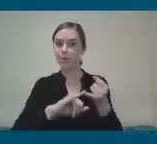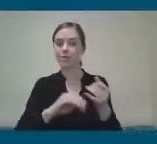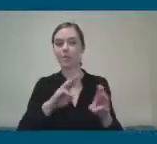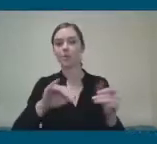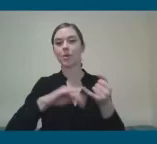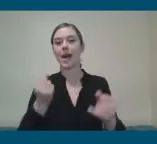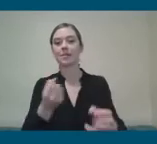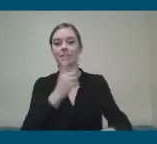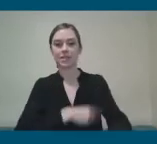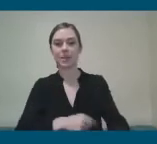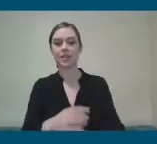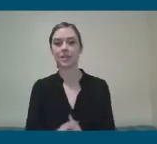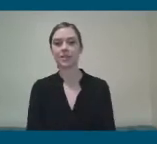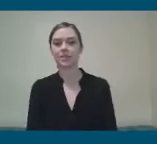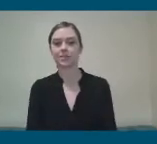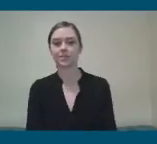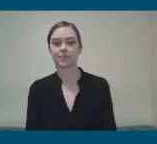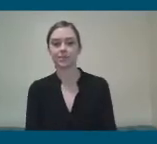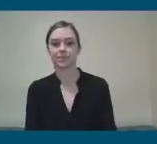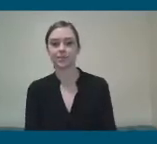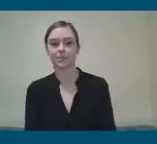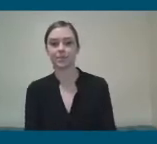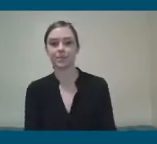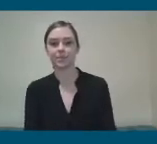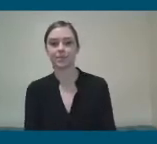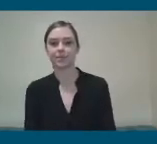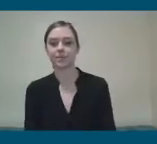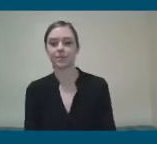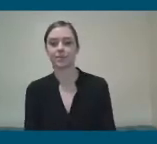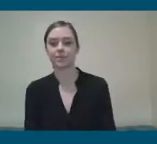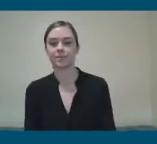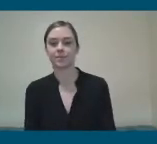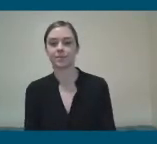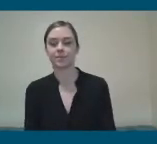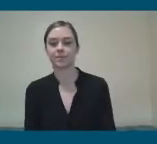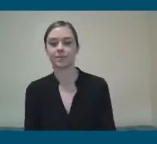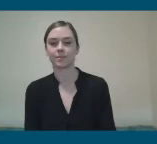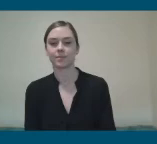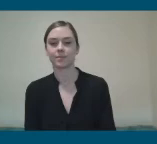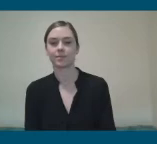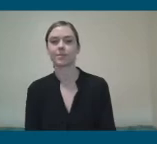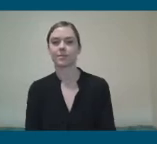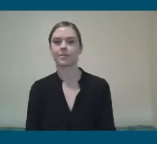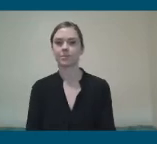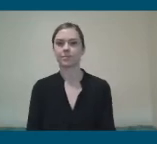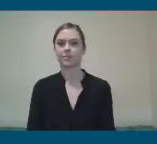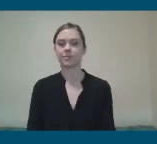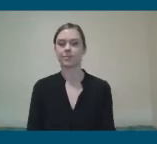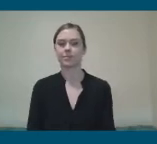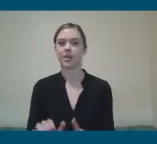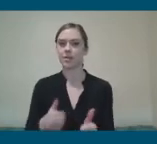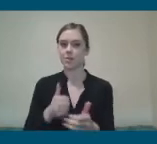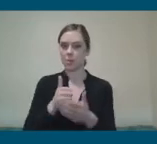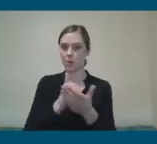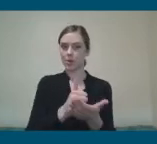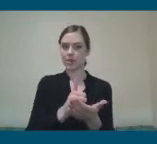Embedding the importance of physical activity and sport across the disability sector. Supporting activity through instructor